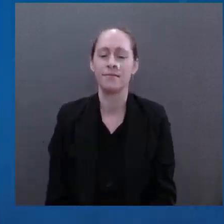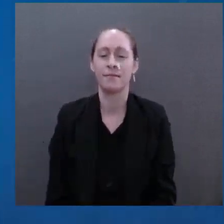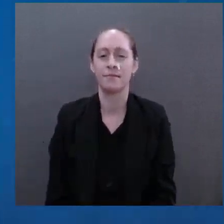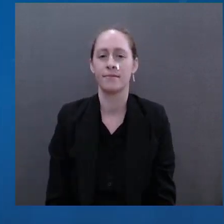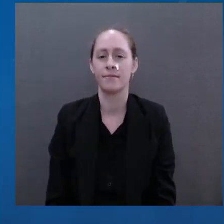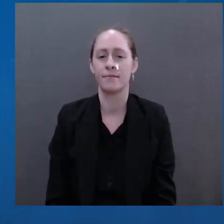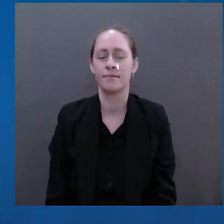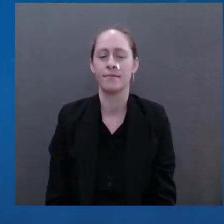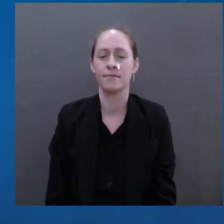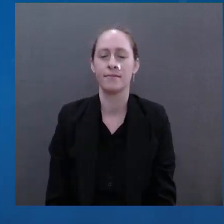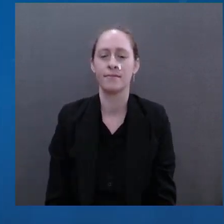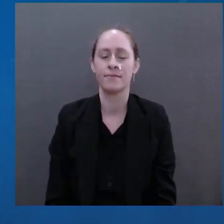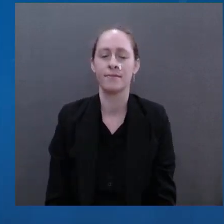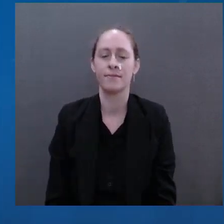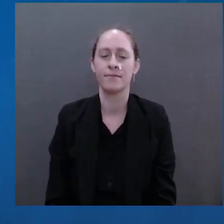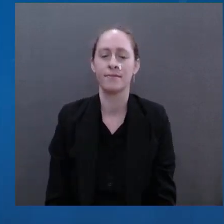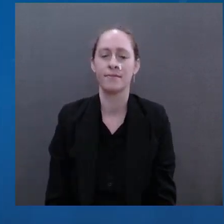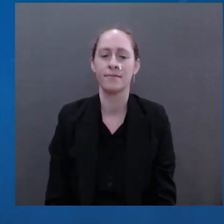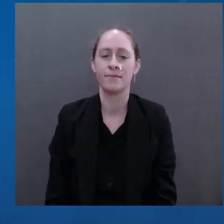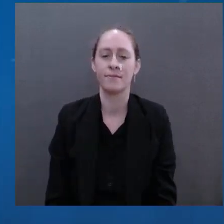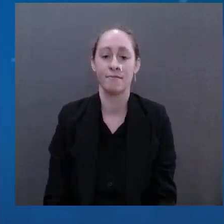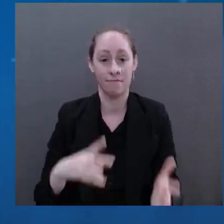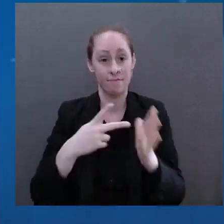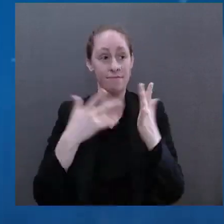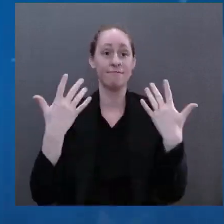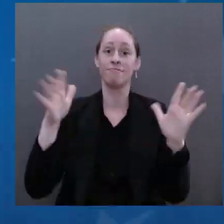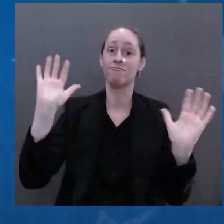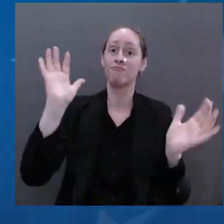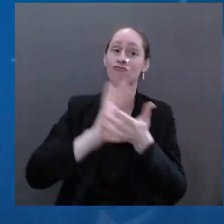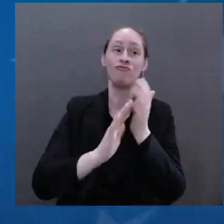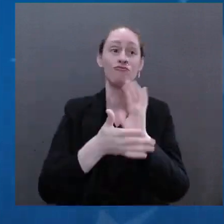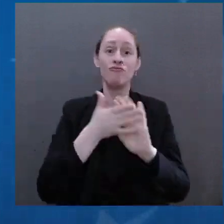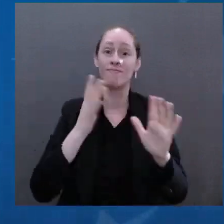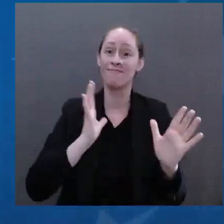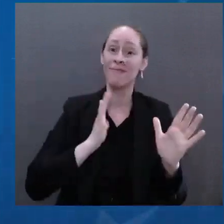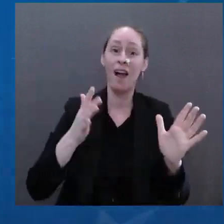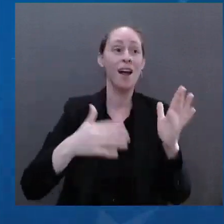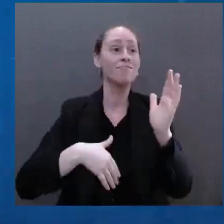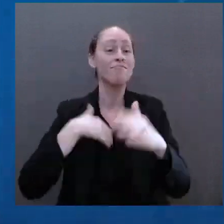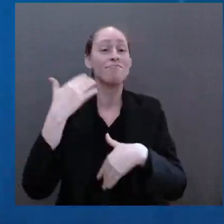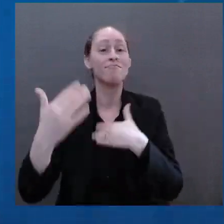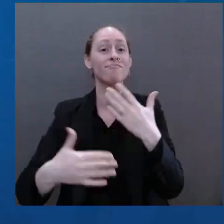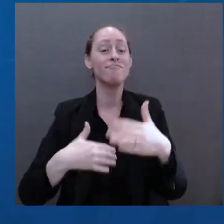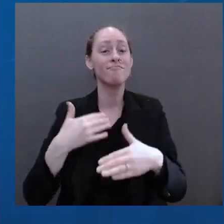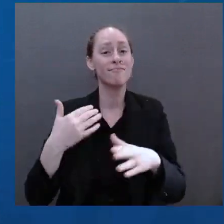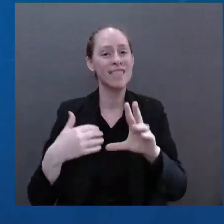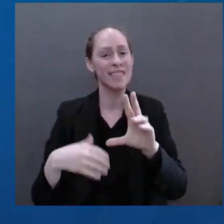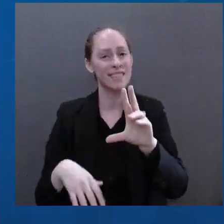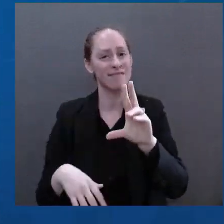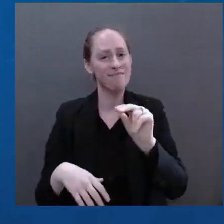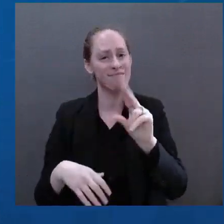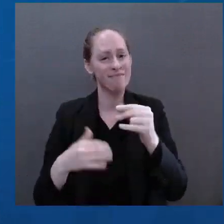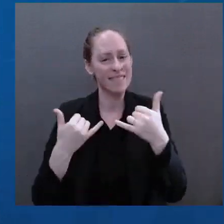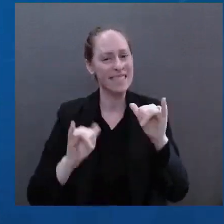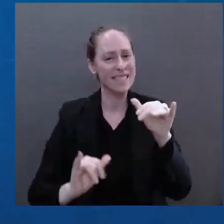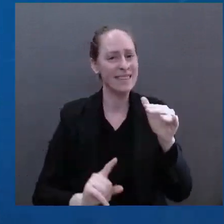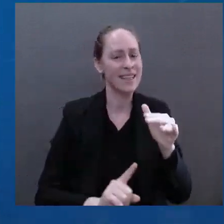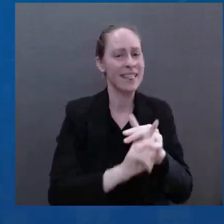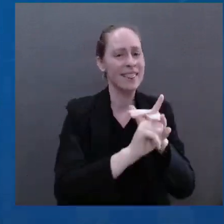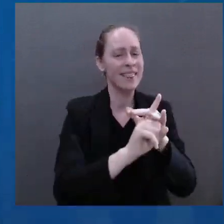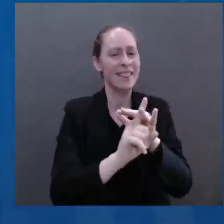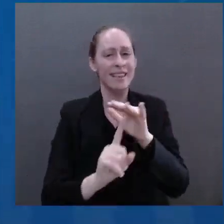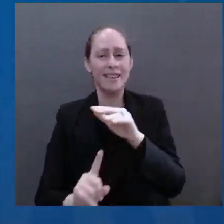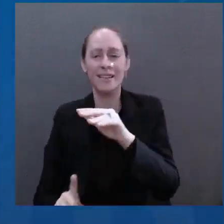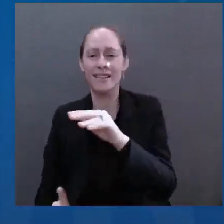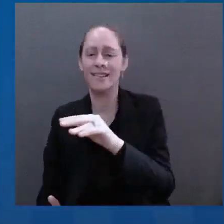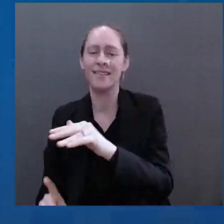Over the last 30 years, the forces of autocracy have revived all across the globe. Its hallmarks are familiar ones.